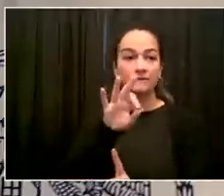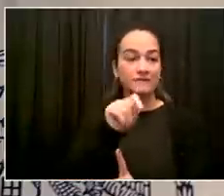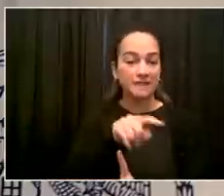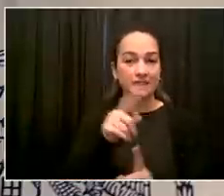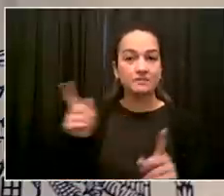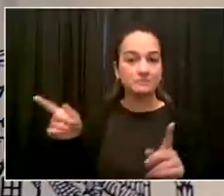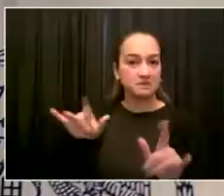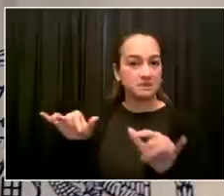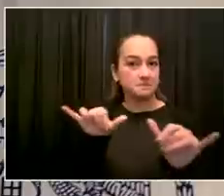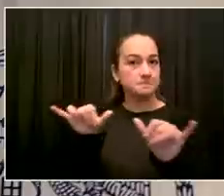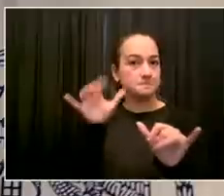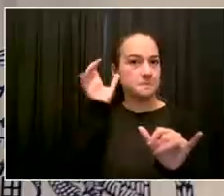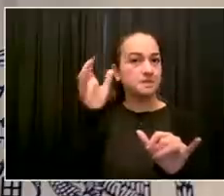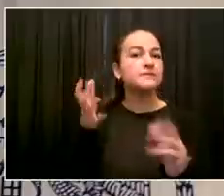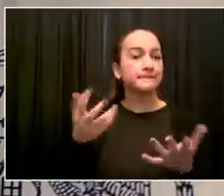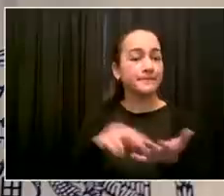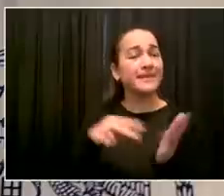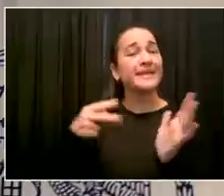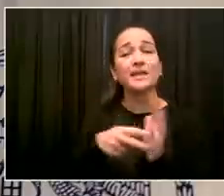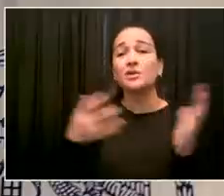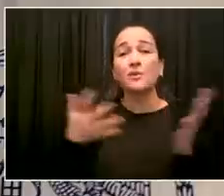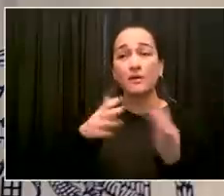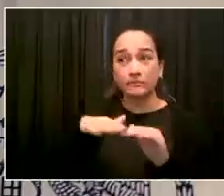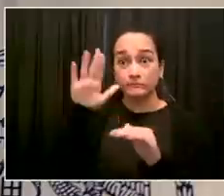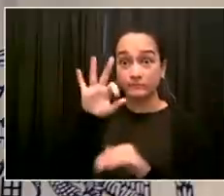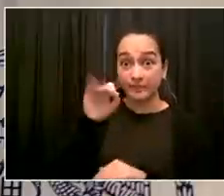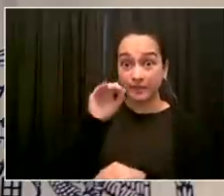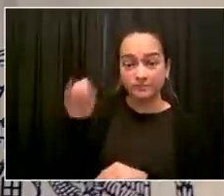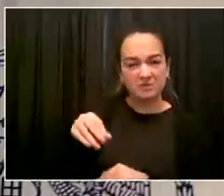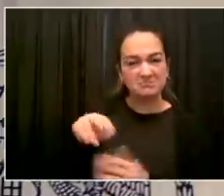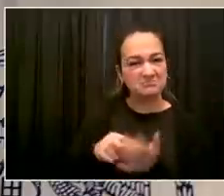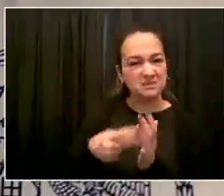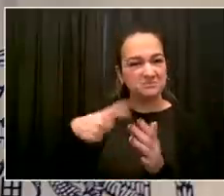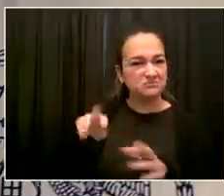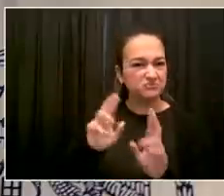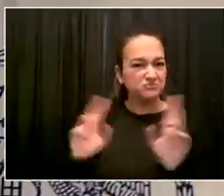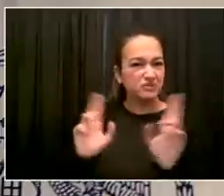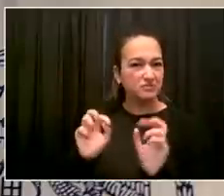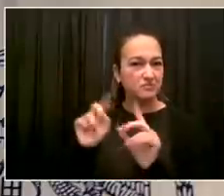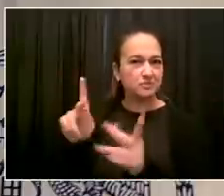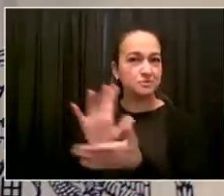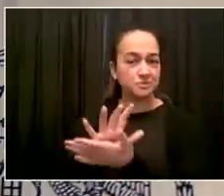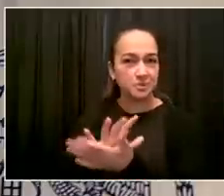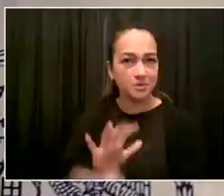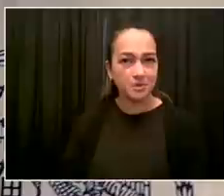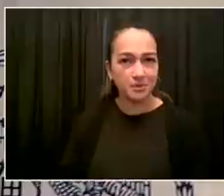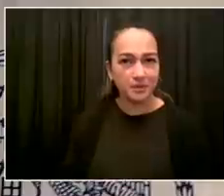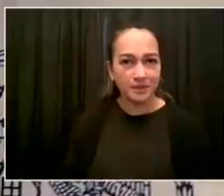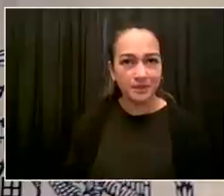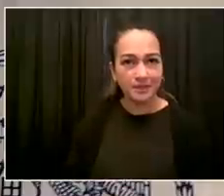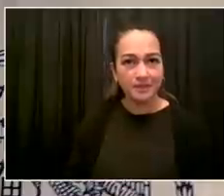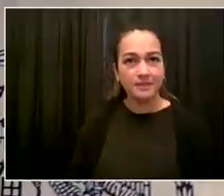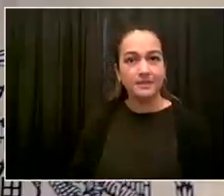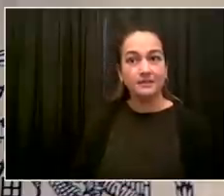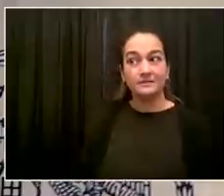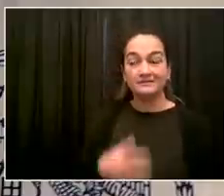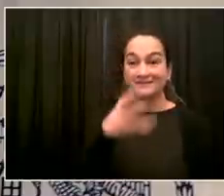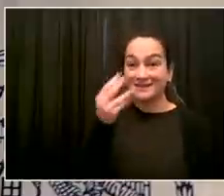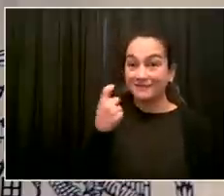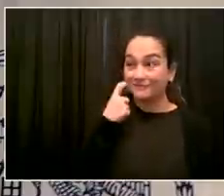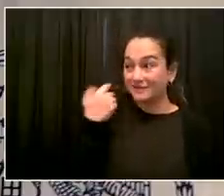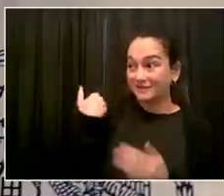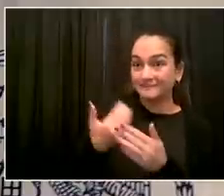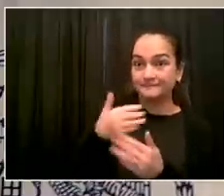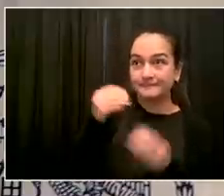people to get vaccinated to protect each other and our kids. So we're confident we're going to win in court. We're confident we're going to be able to implement